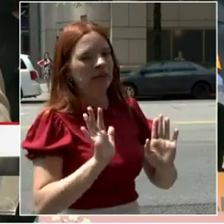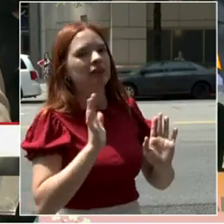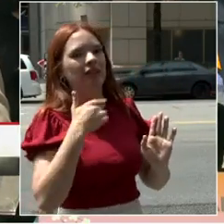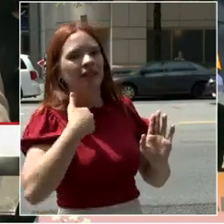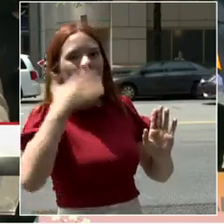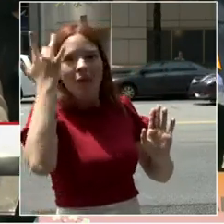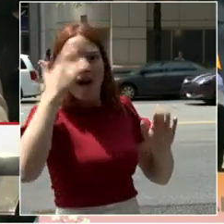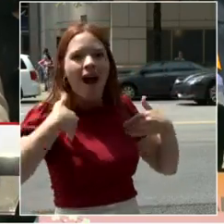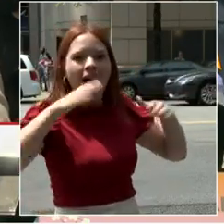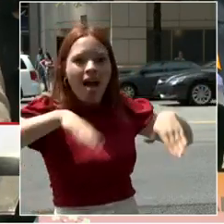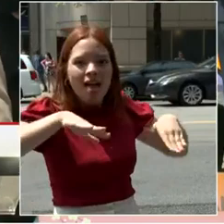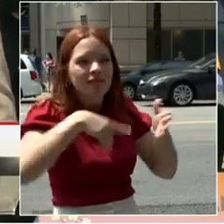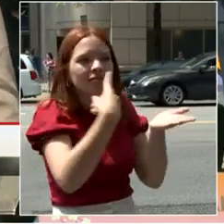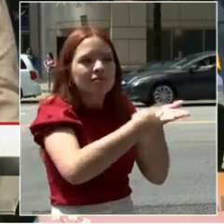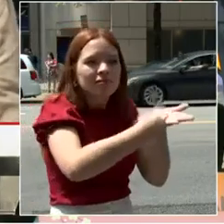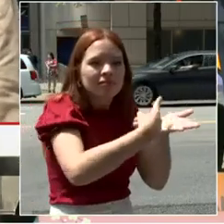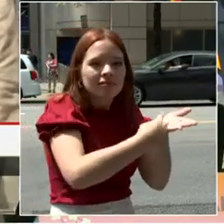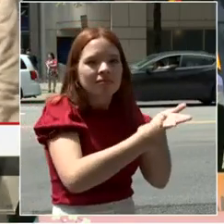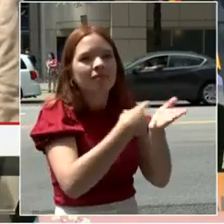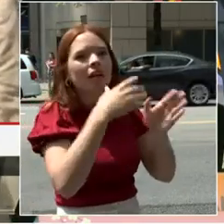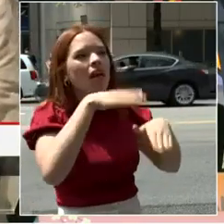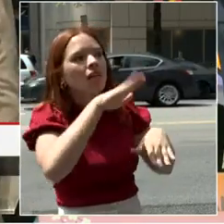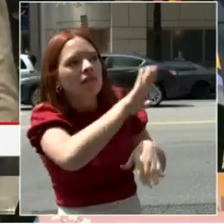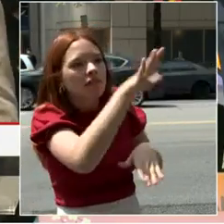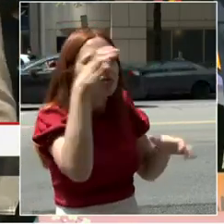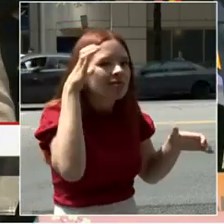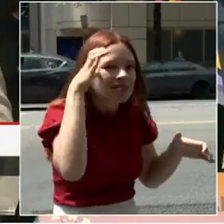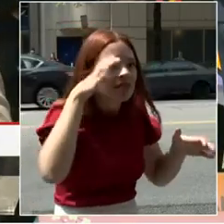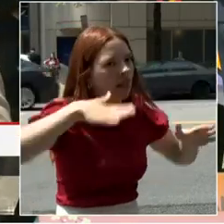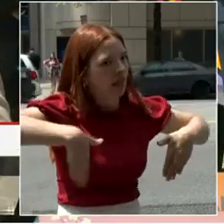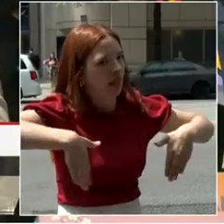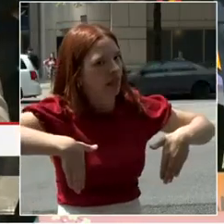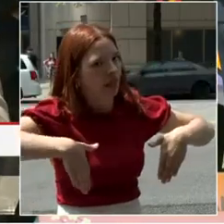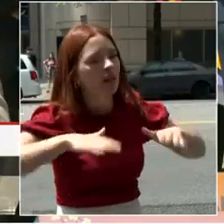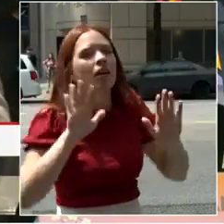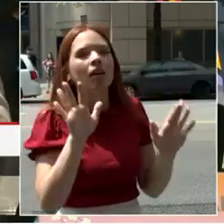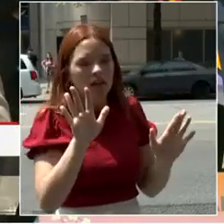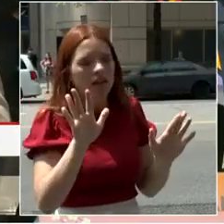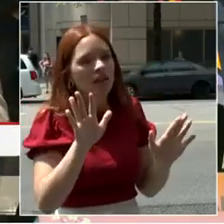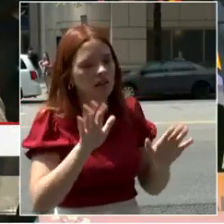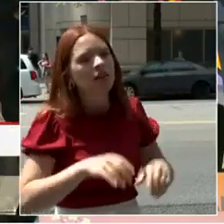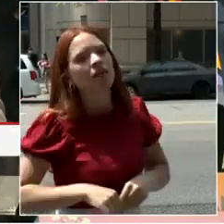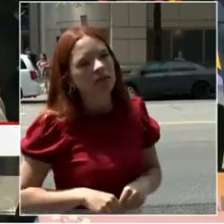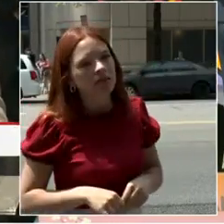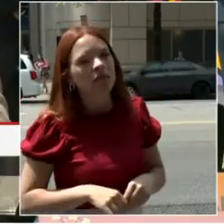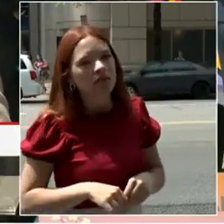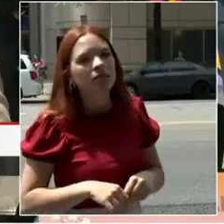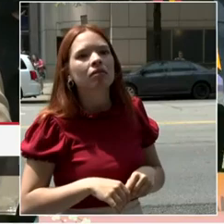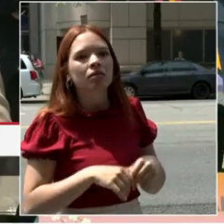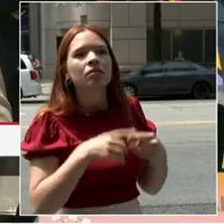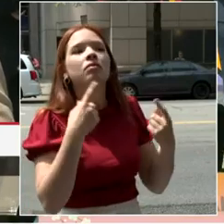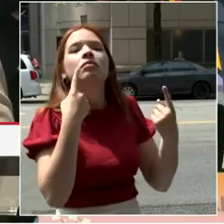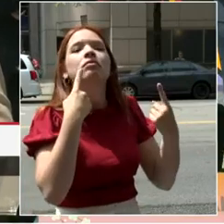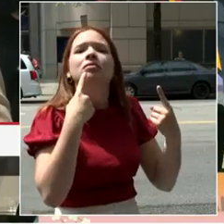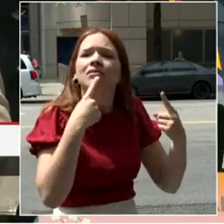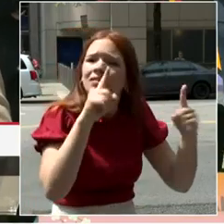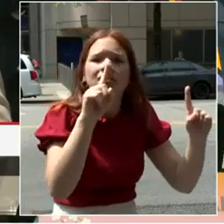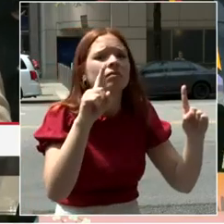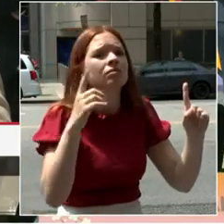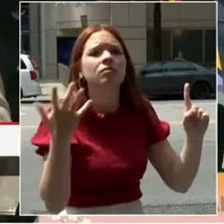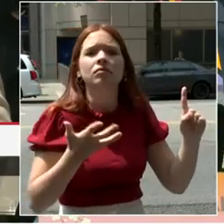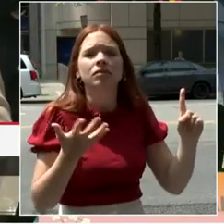been described. But I will jump to what we hope to deliver. When we hear back from the